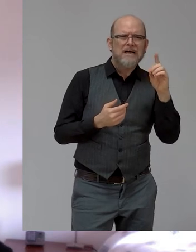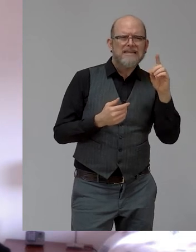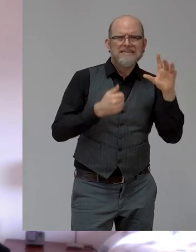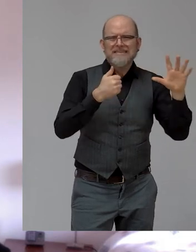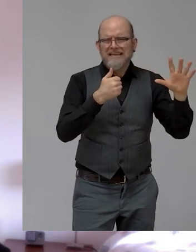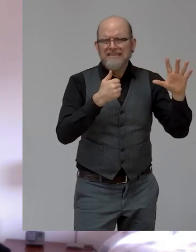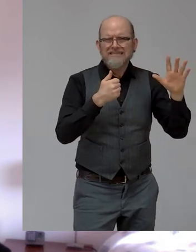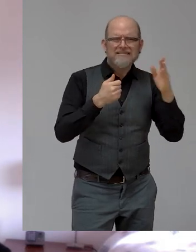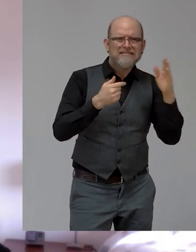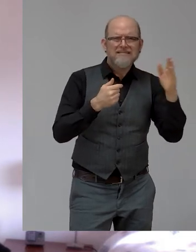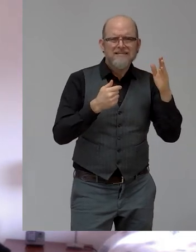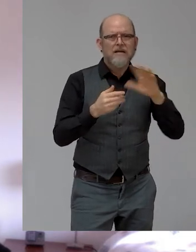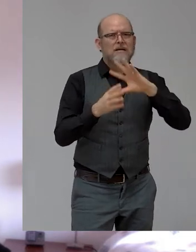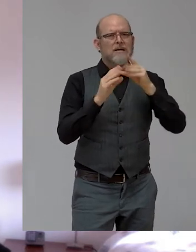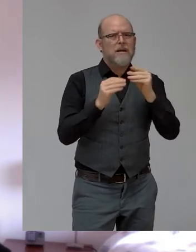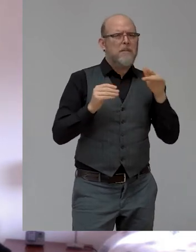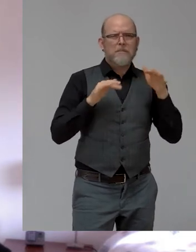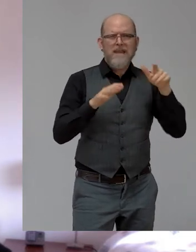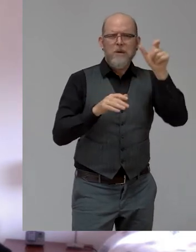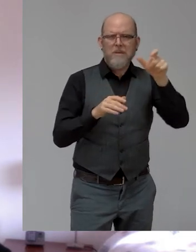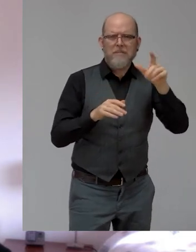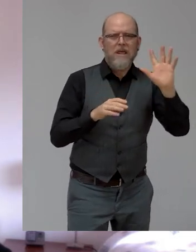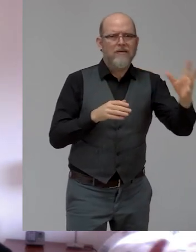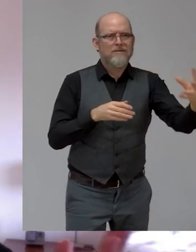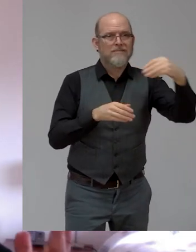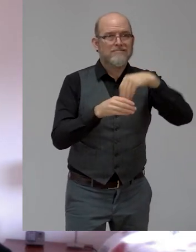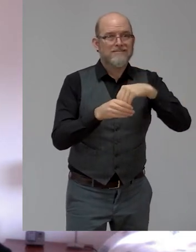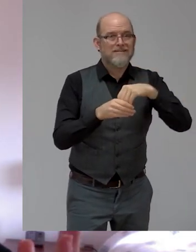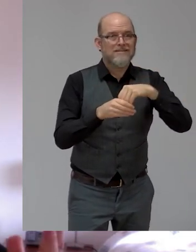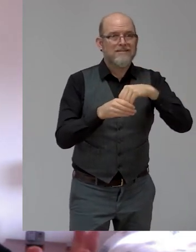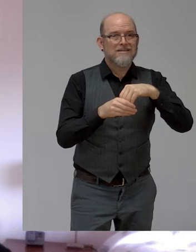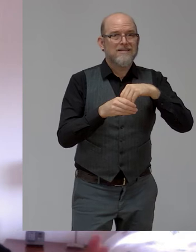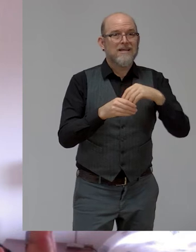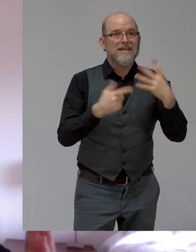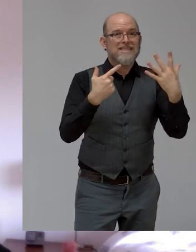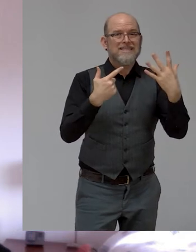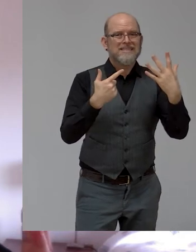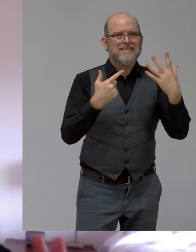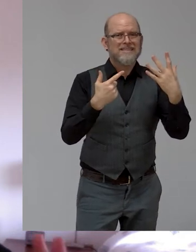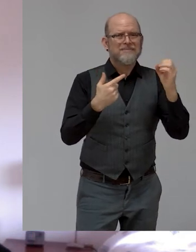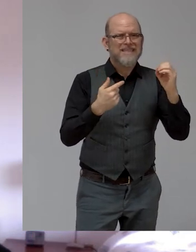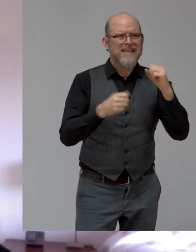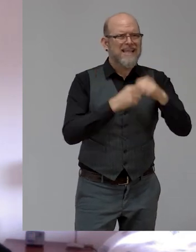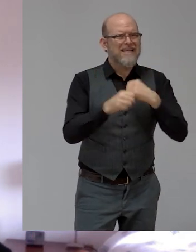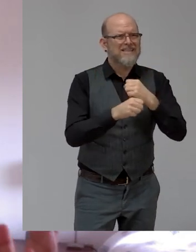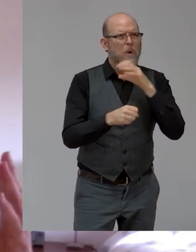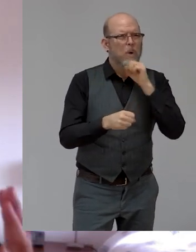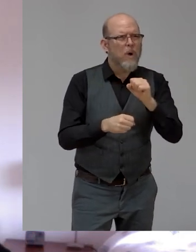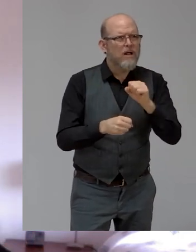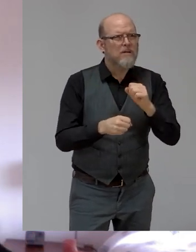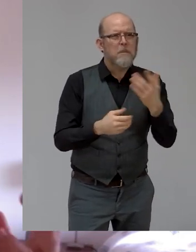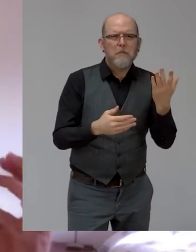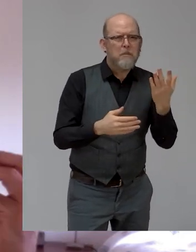people in this country, round numbers, who are over 70 years of age. What are we doing for them to make our products and services